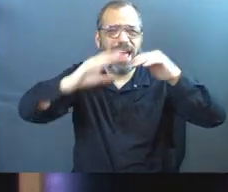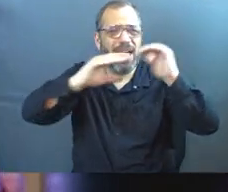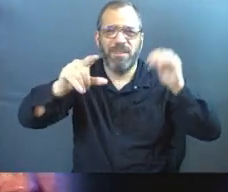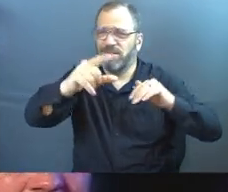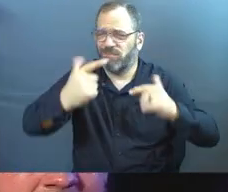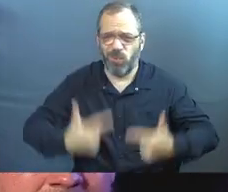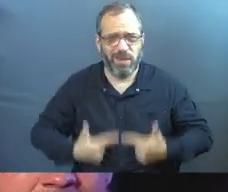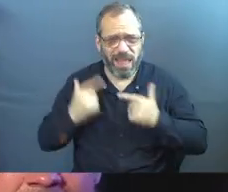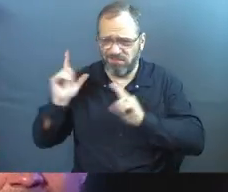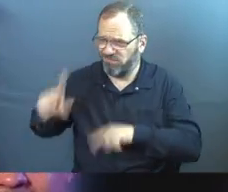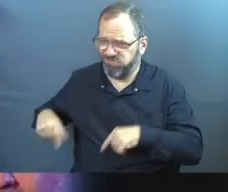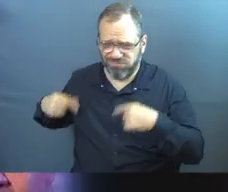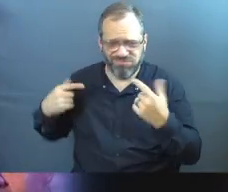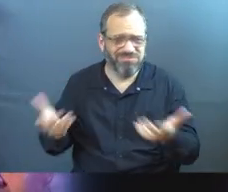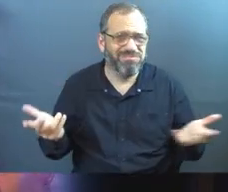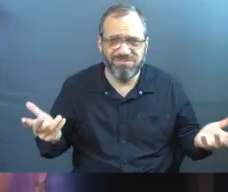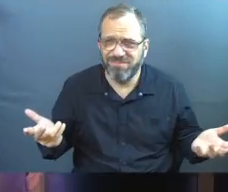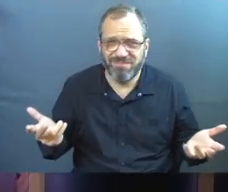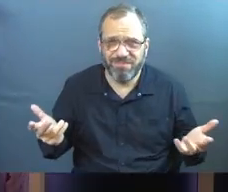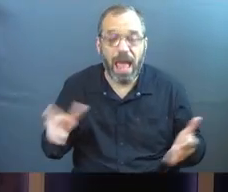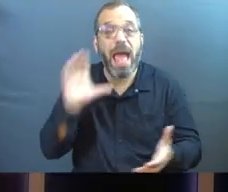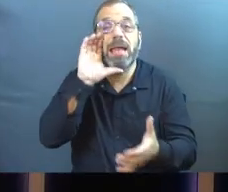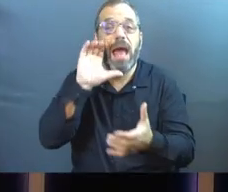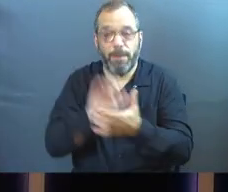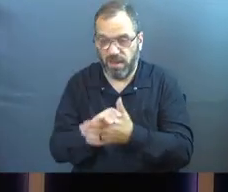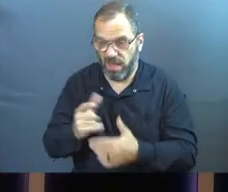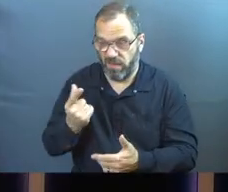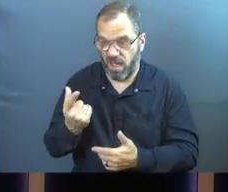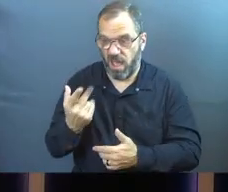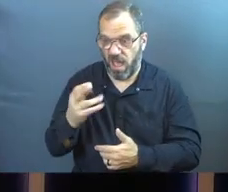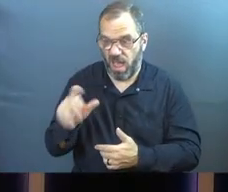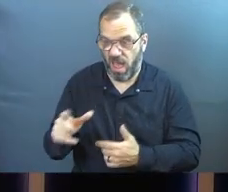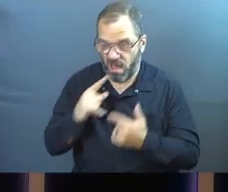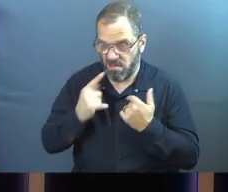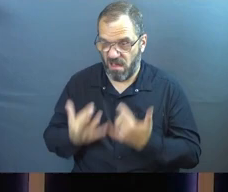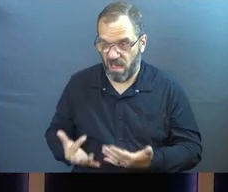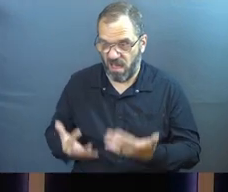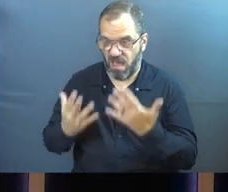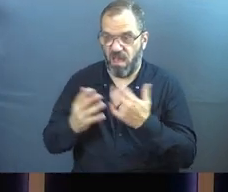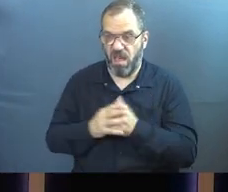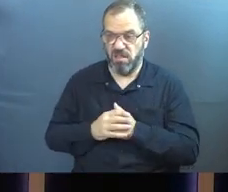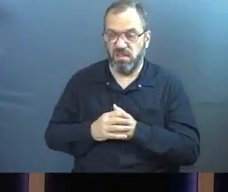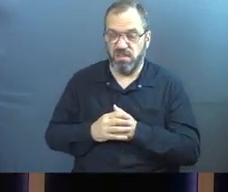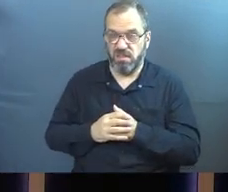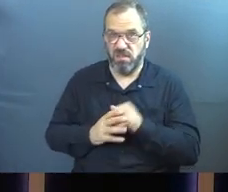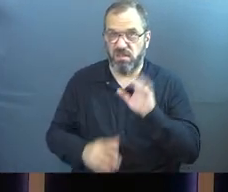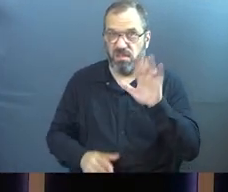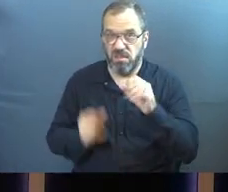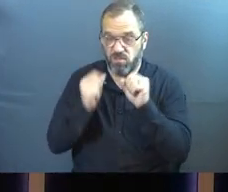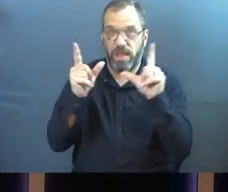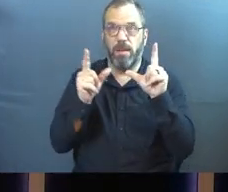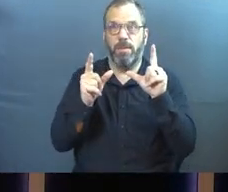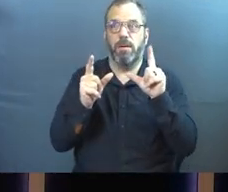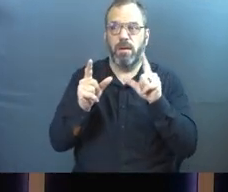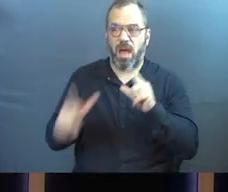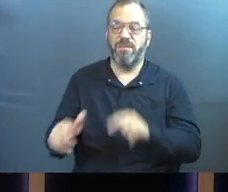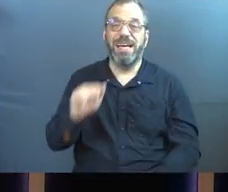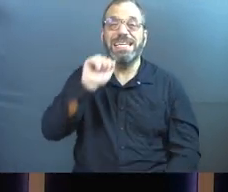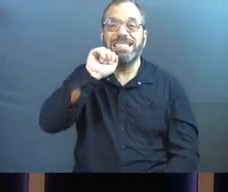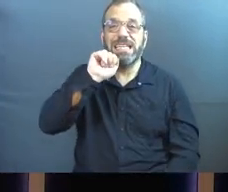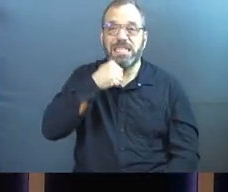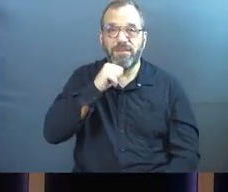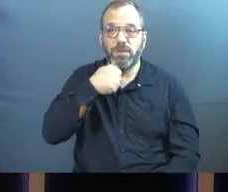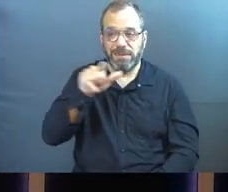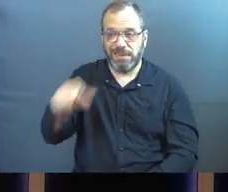imagined. And I believe hell, we need to wake up to the reality of the suffering